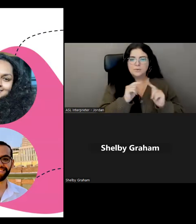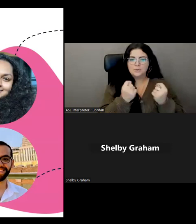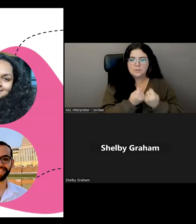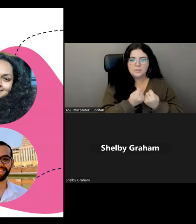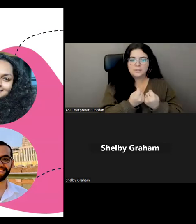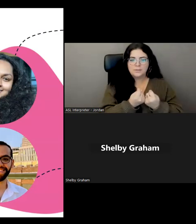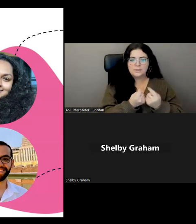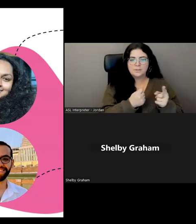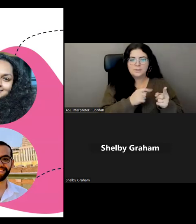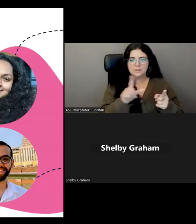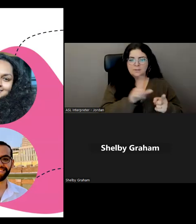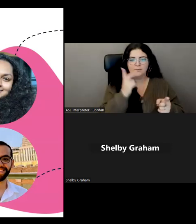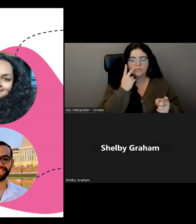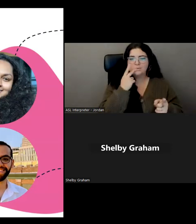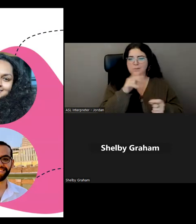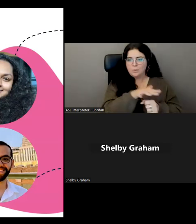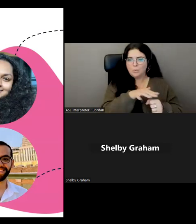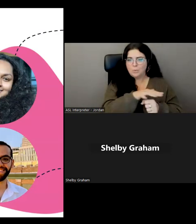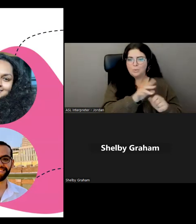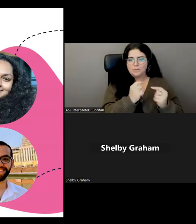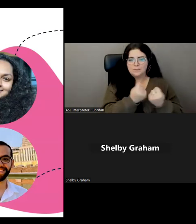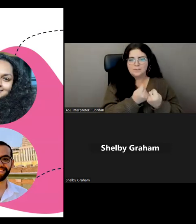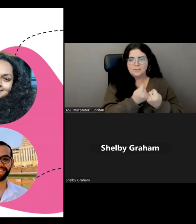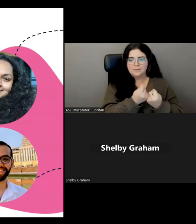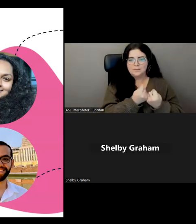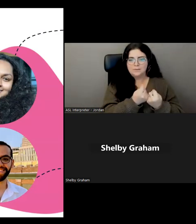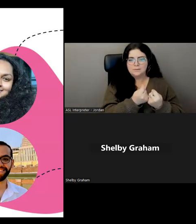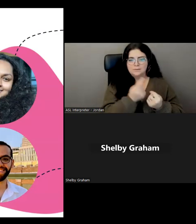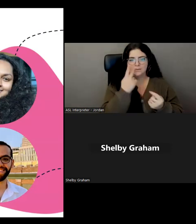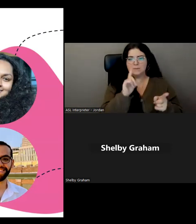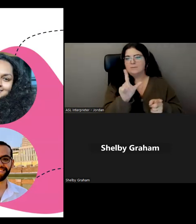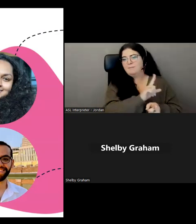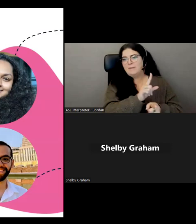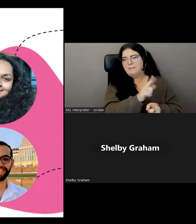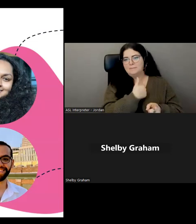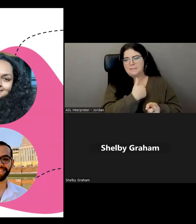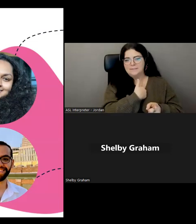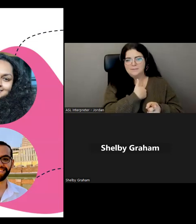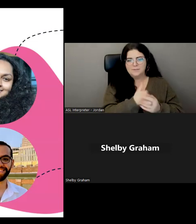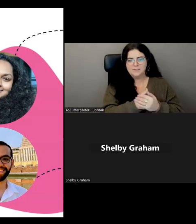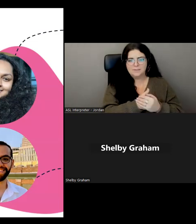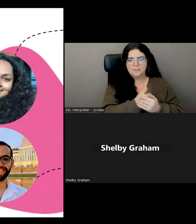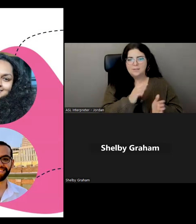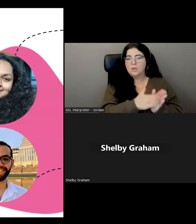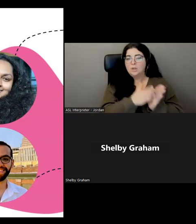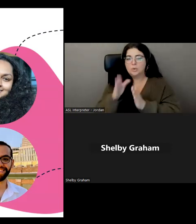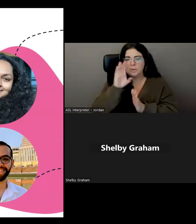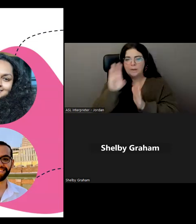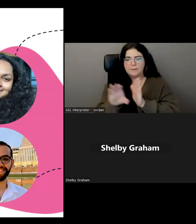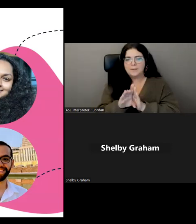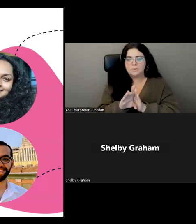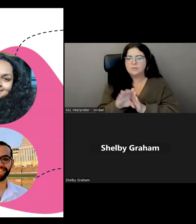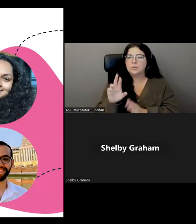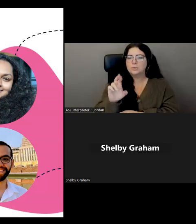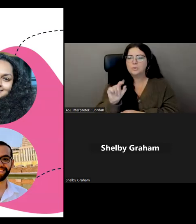On the left here, you see our local team with me on the far left. And on the right, you'll have our regional